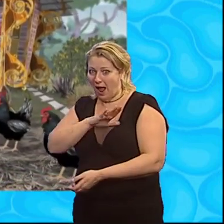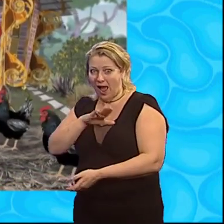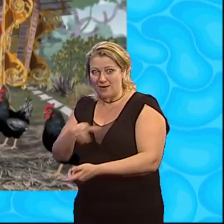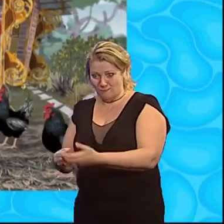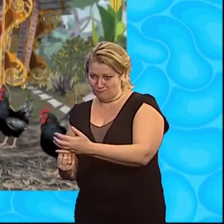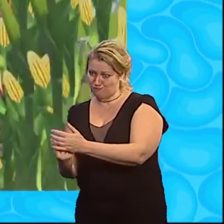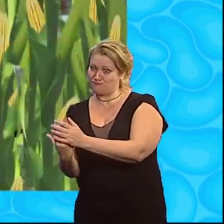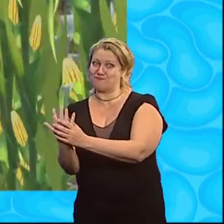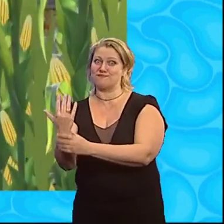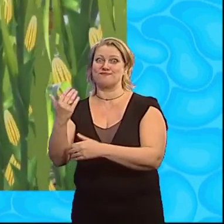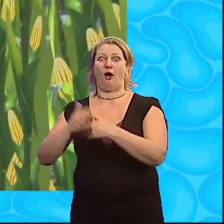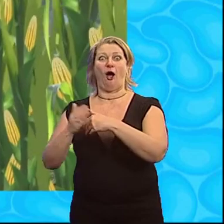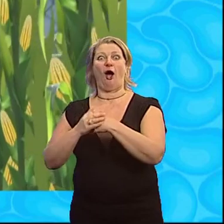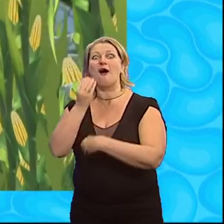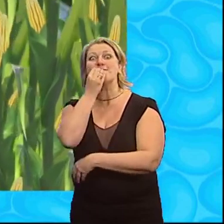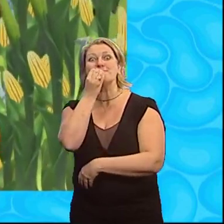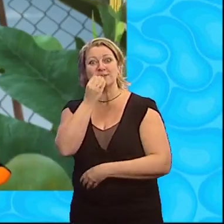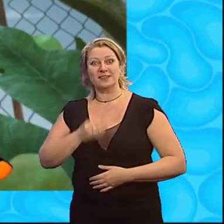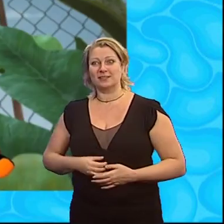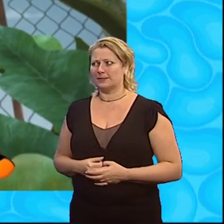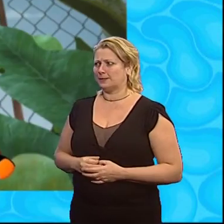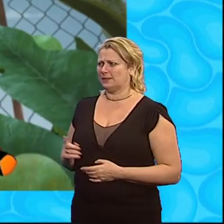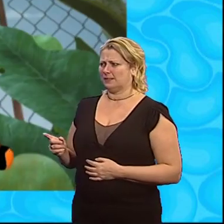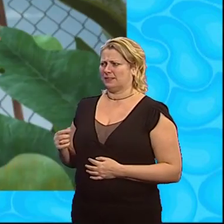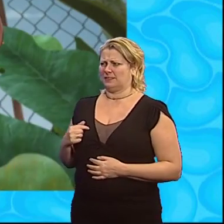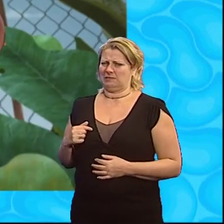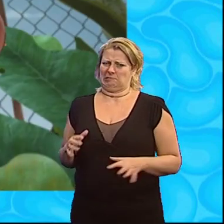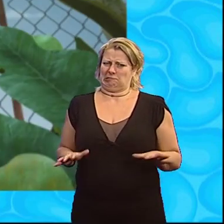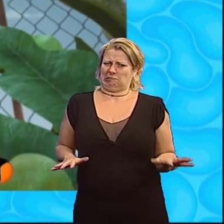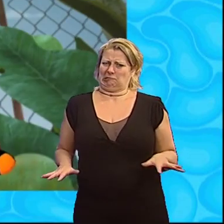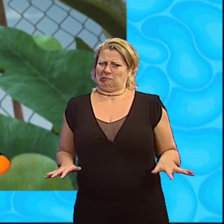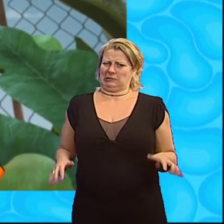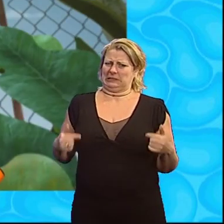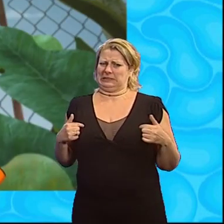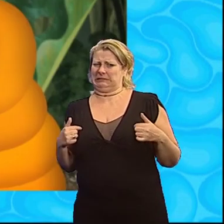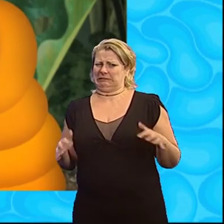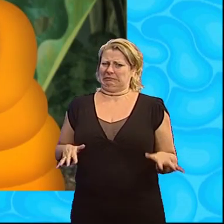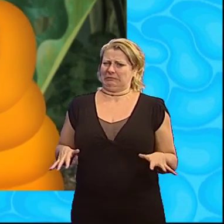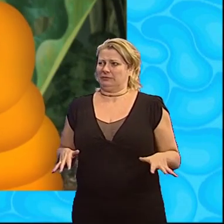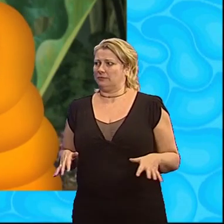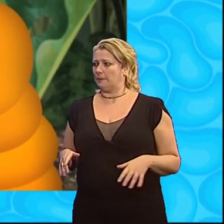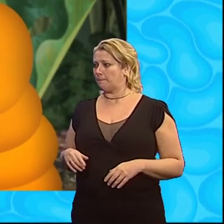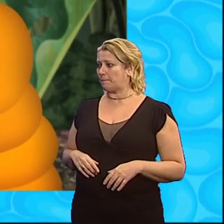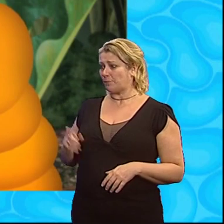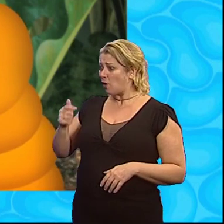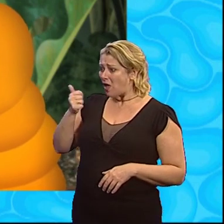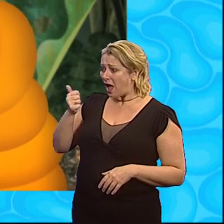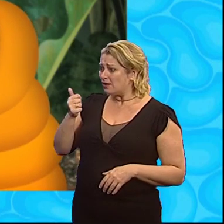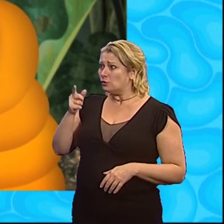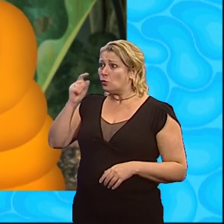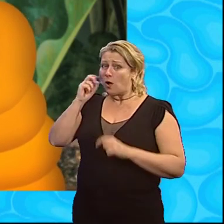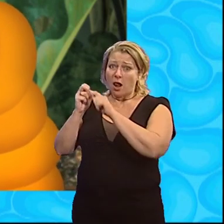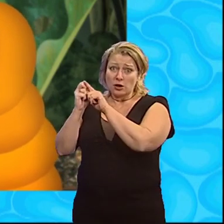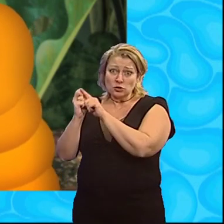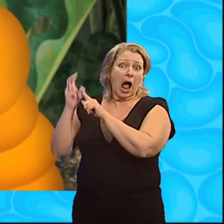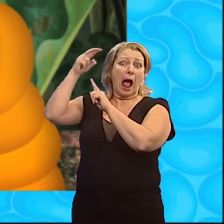grow more food I'm not really comfortable up here, Grubby That's okay, Ken Because